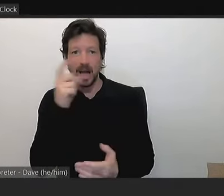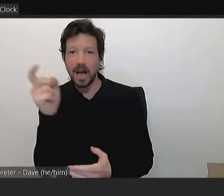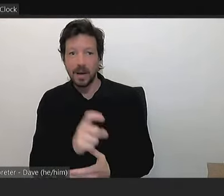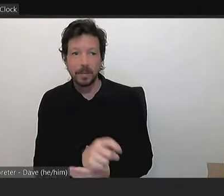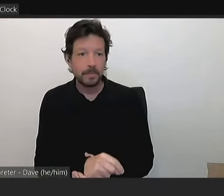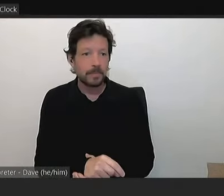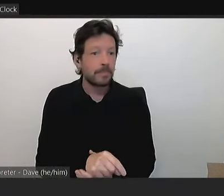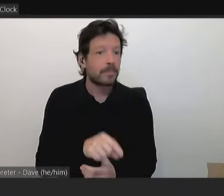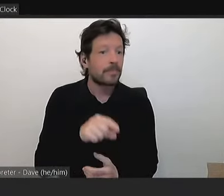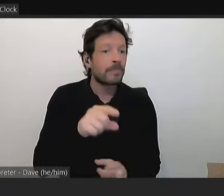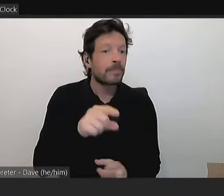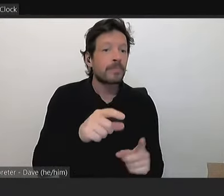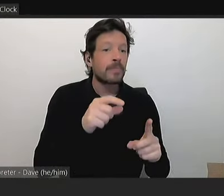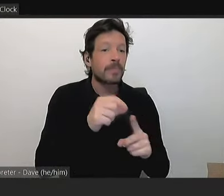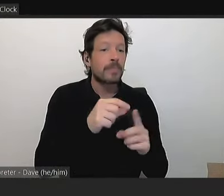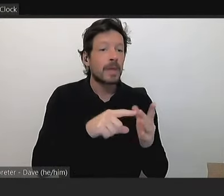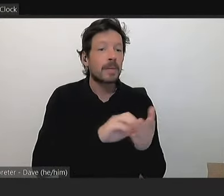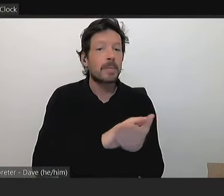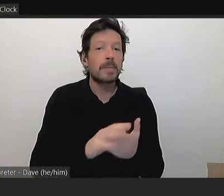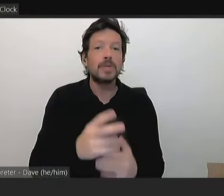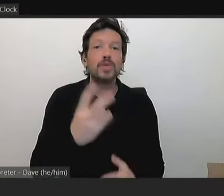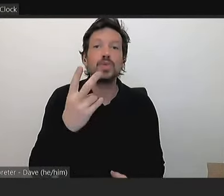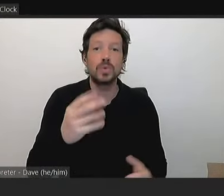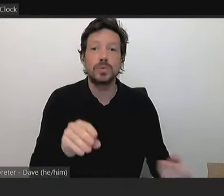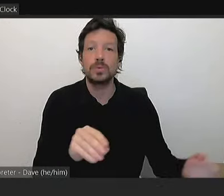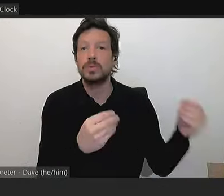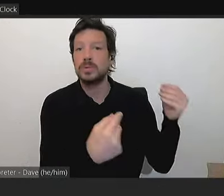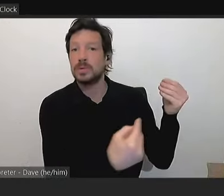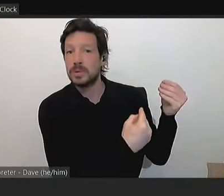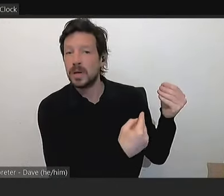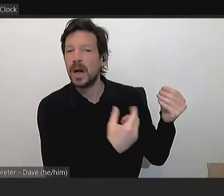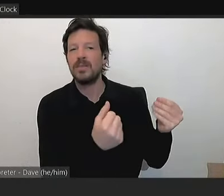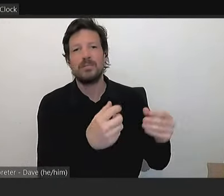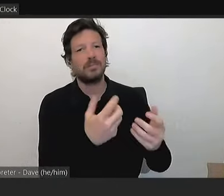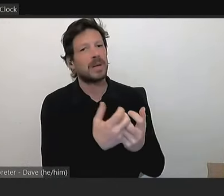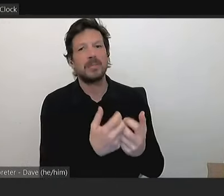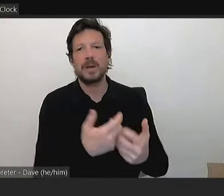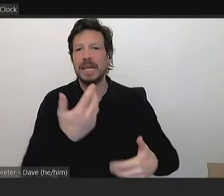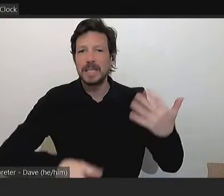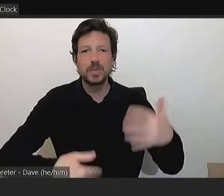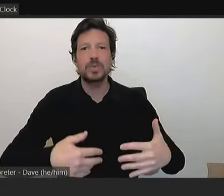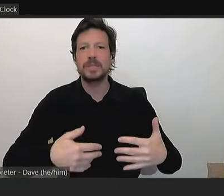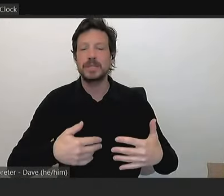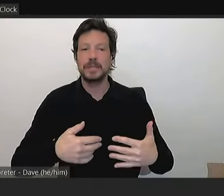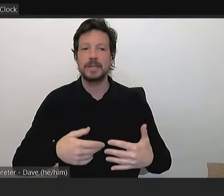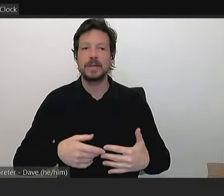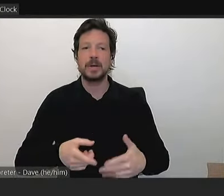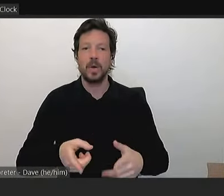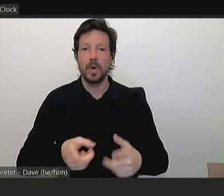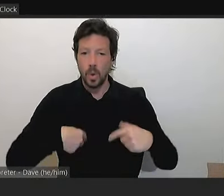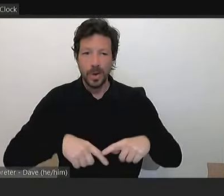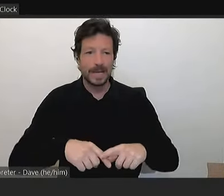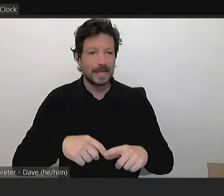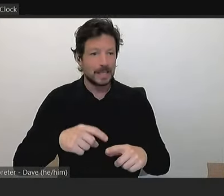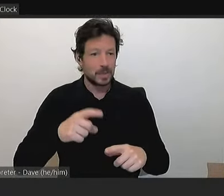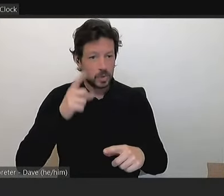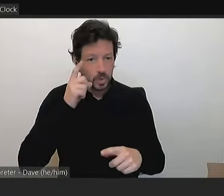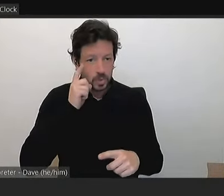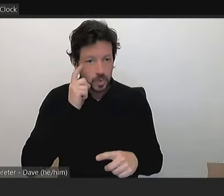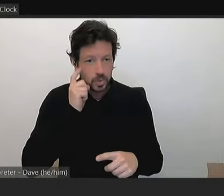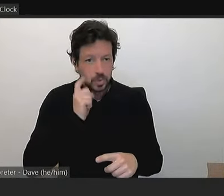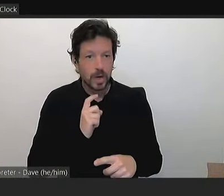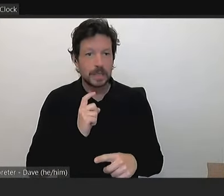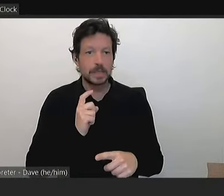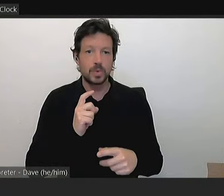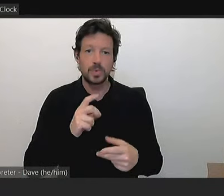at John Cain, where we've suffered multiple injuries and we're trying to drive, to no end, increase our